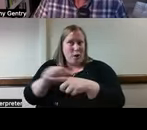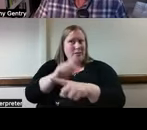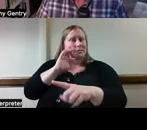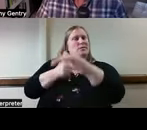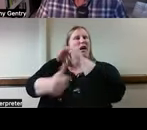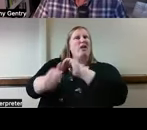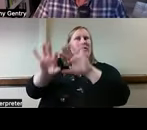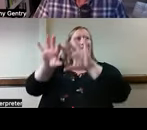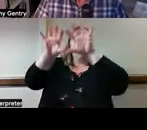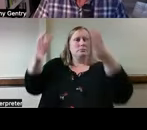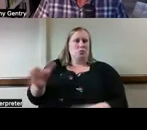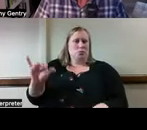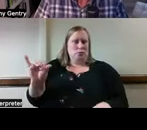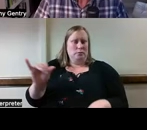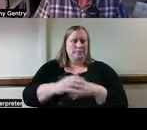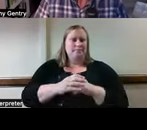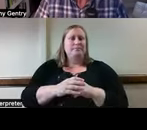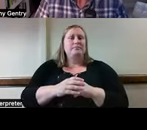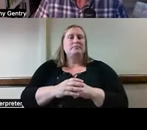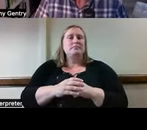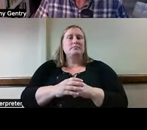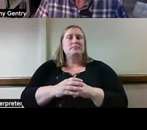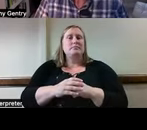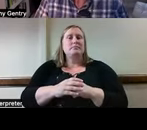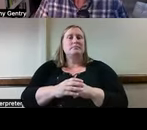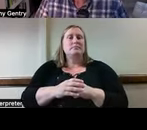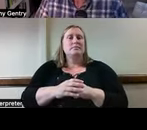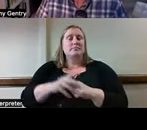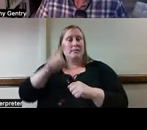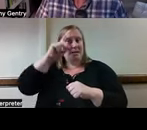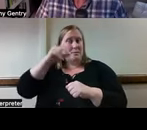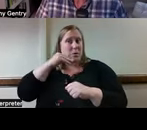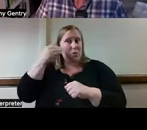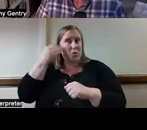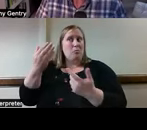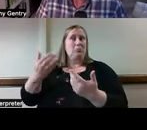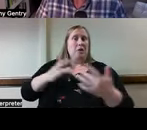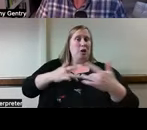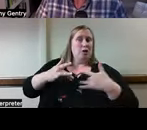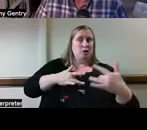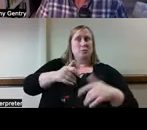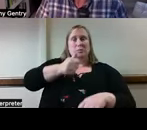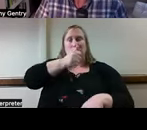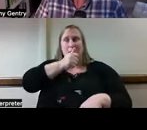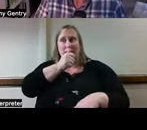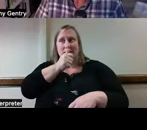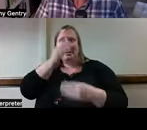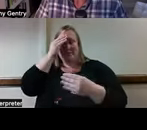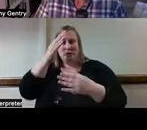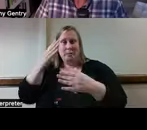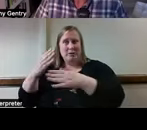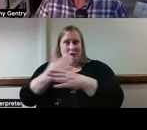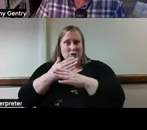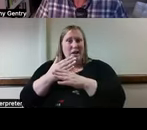And added to that, smart homes add the concerns around privacy, information sharing, equity of access,